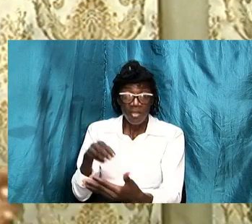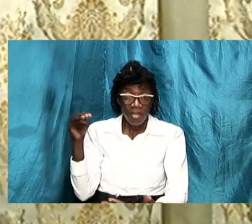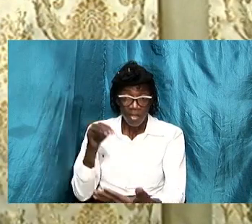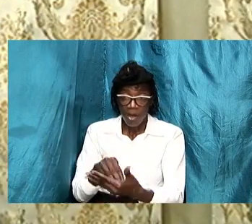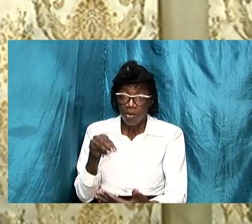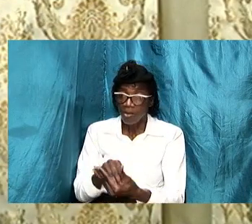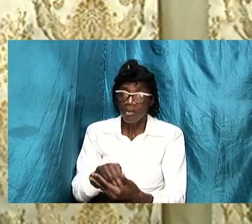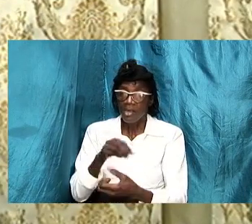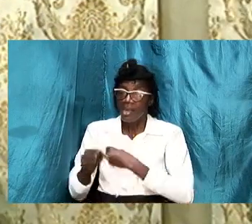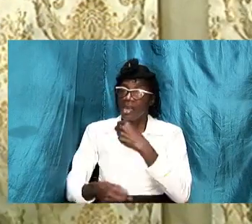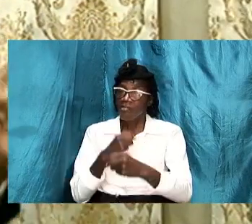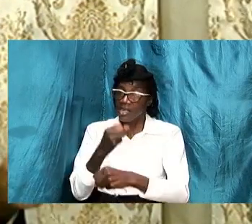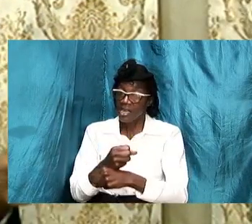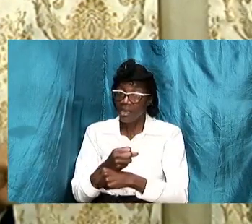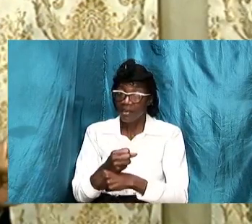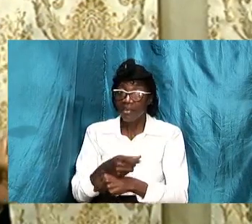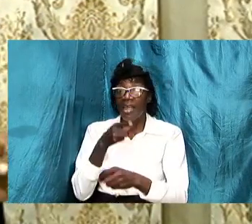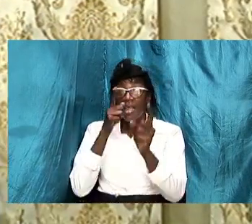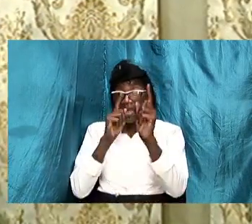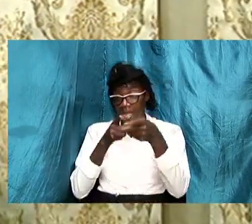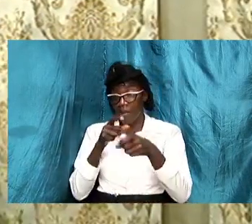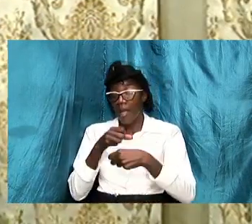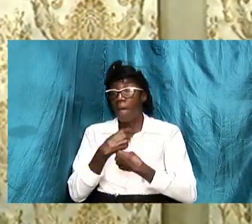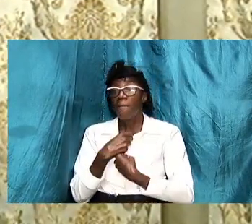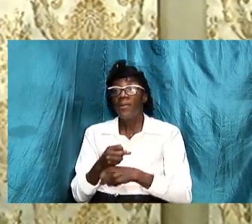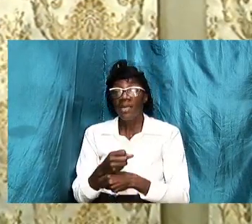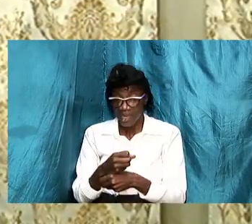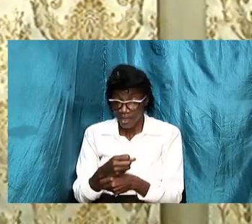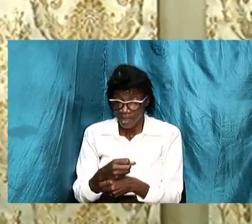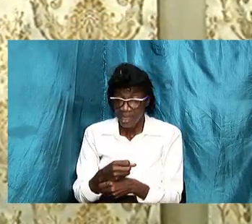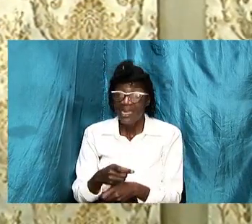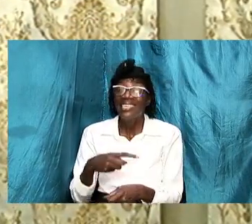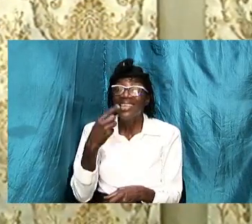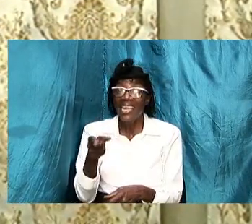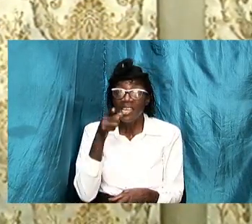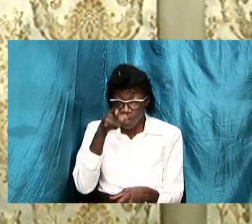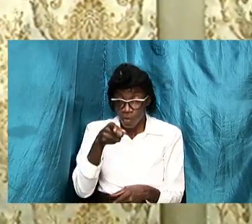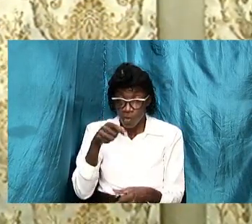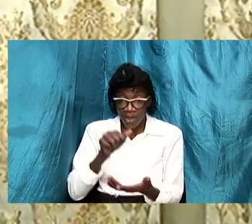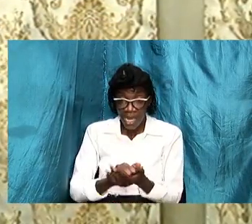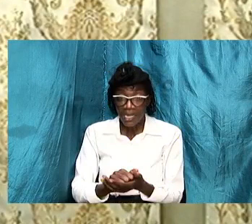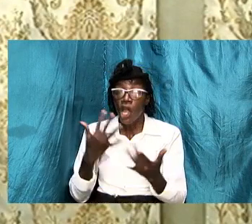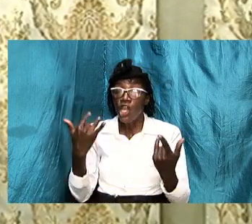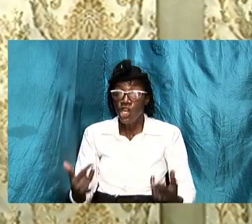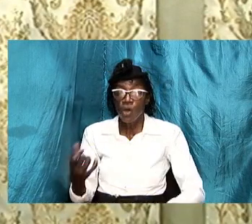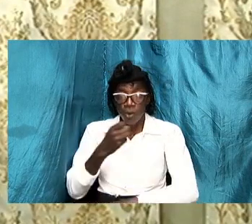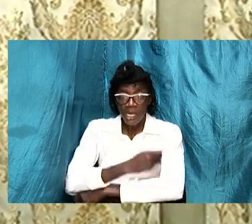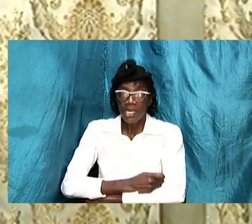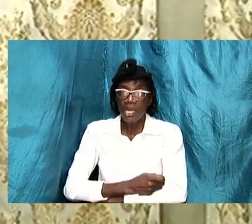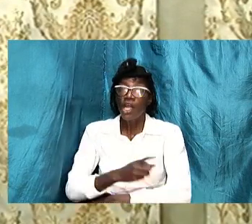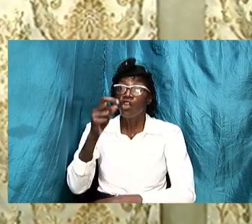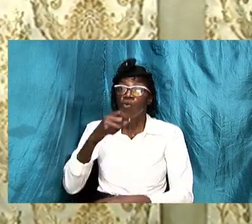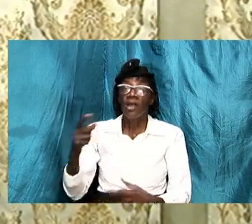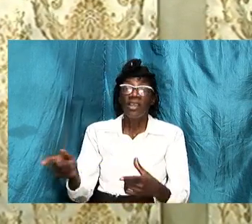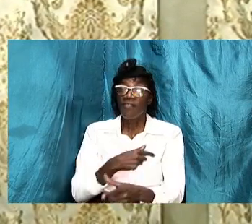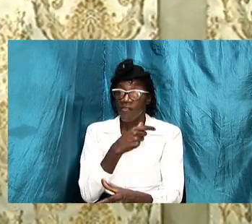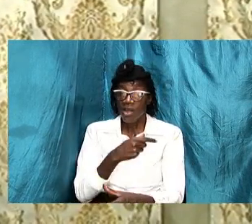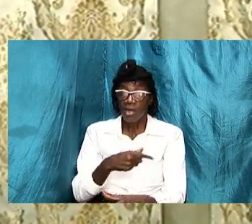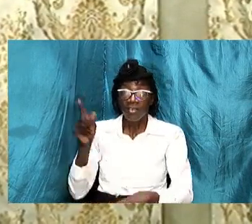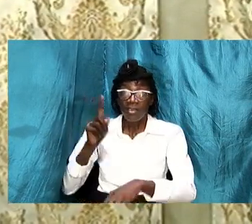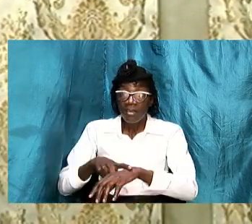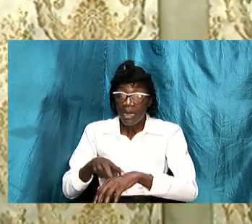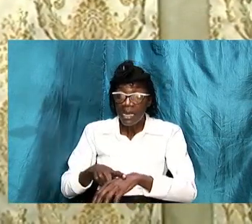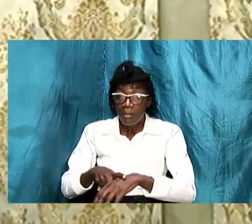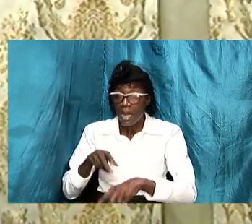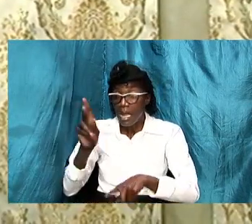i'm making the point that even today in the 21st century folks might